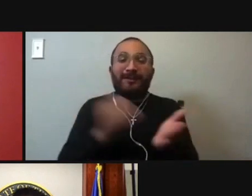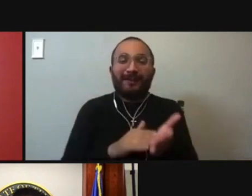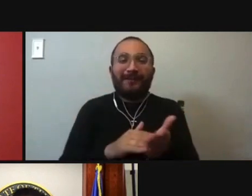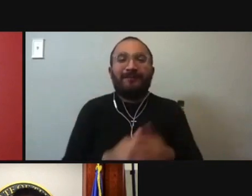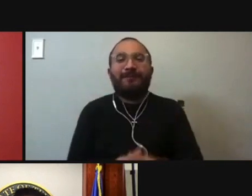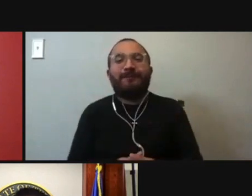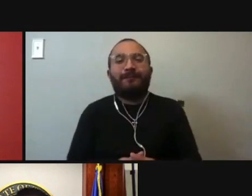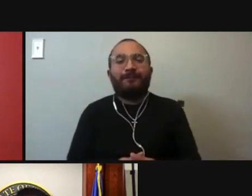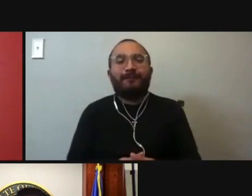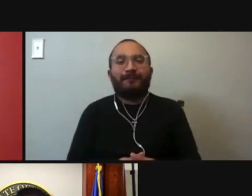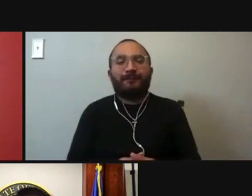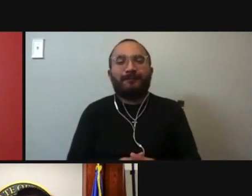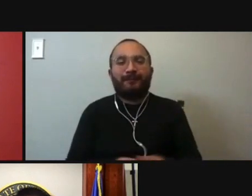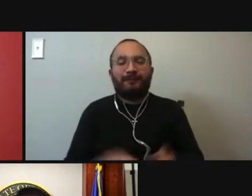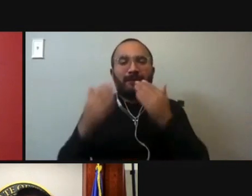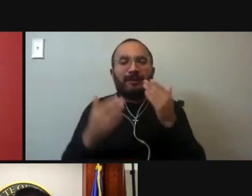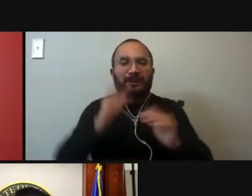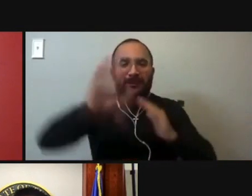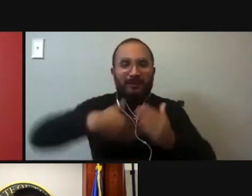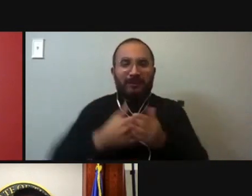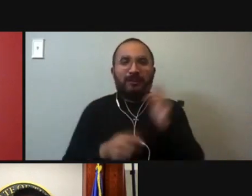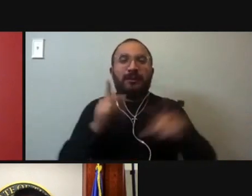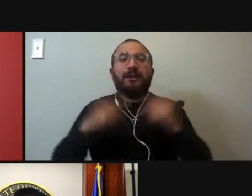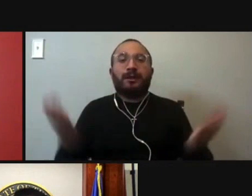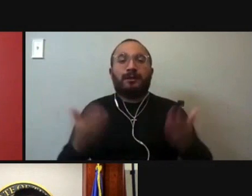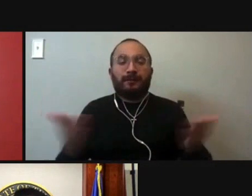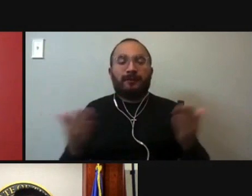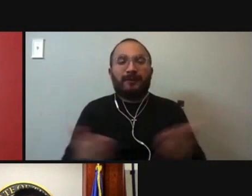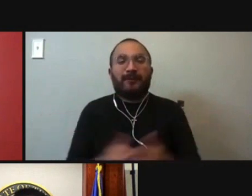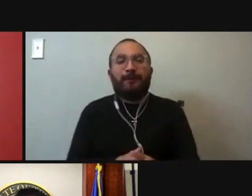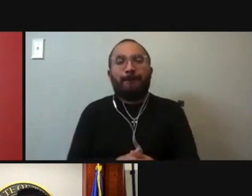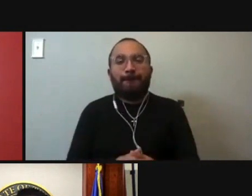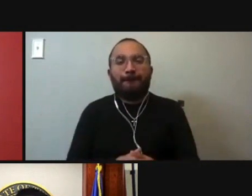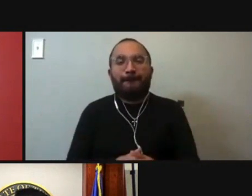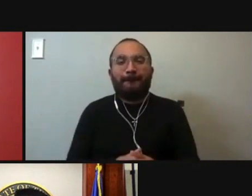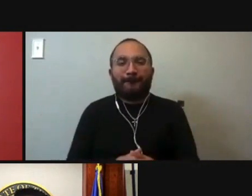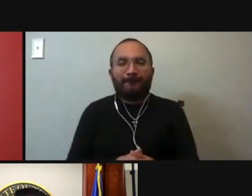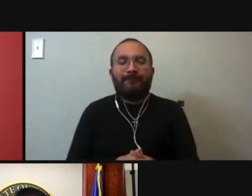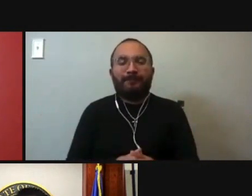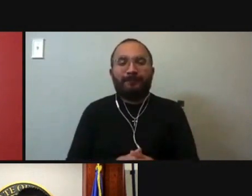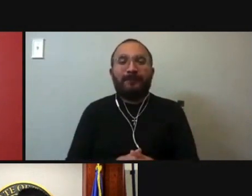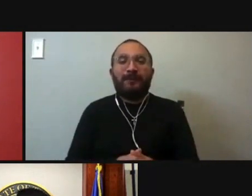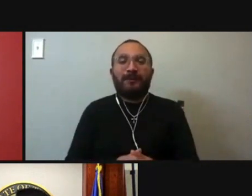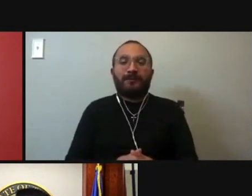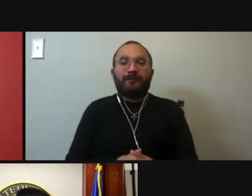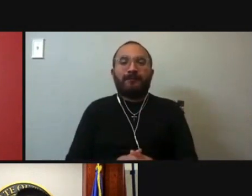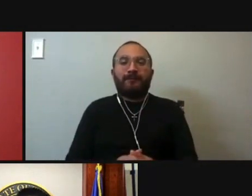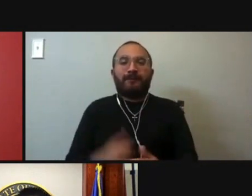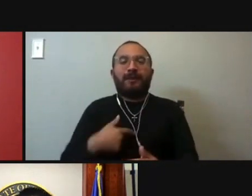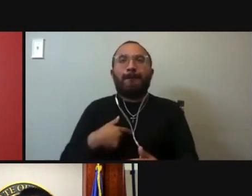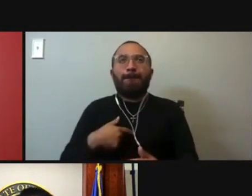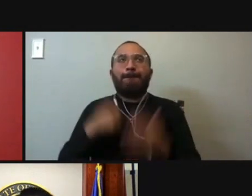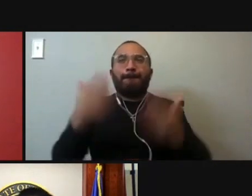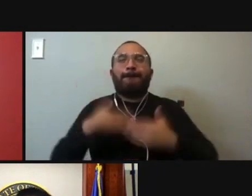and Susan, and of course, everybody at NowCastSA and everyone in MOVE. Very proud to have been one of the